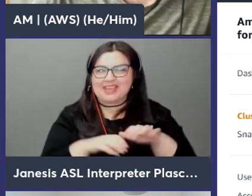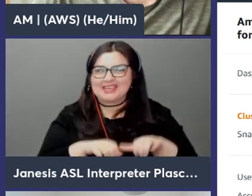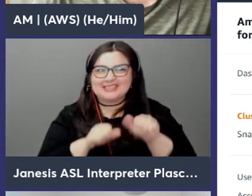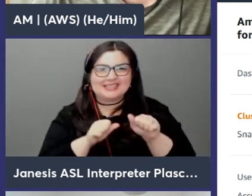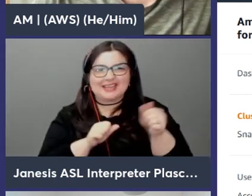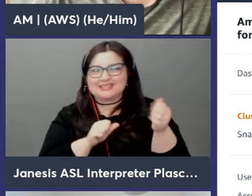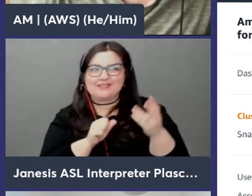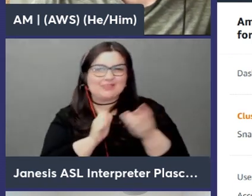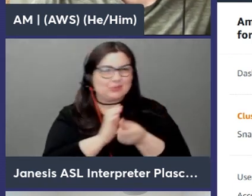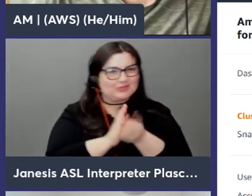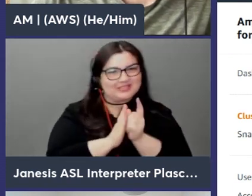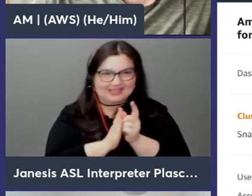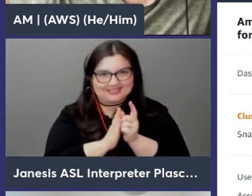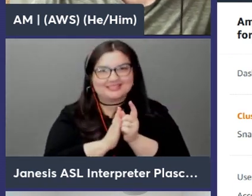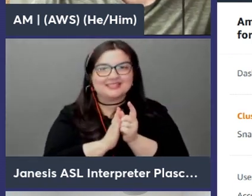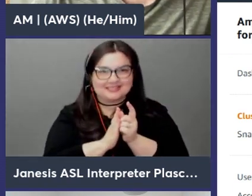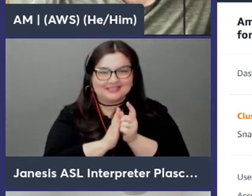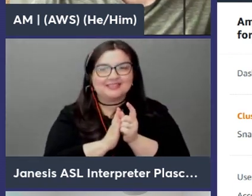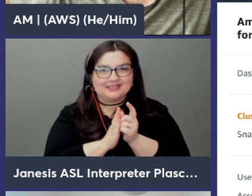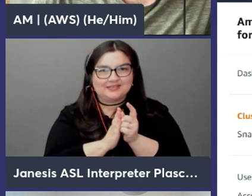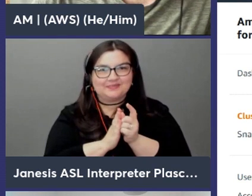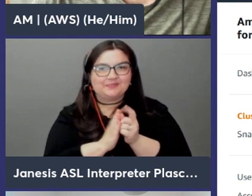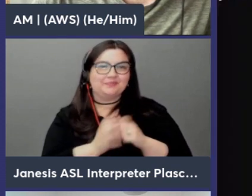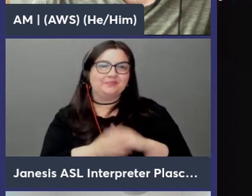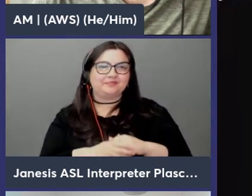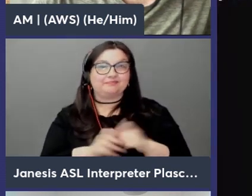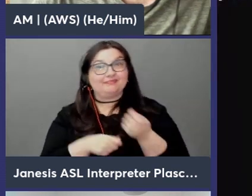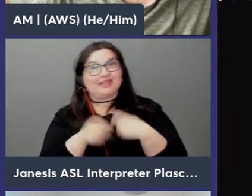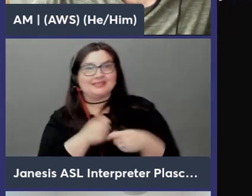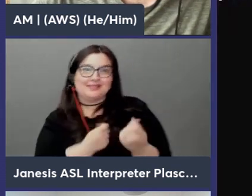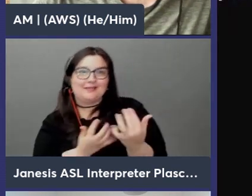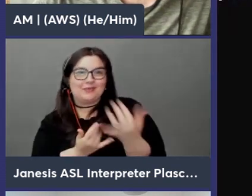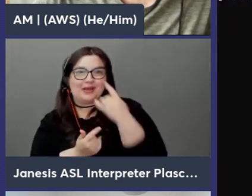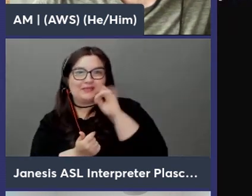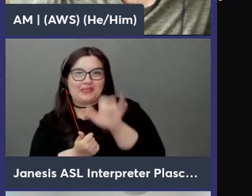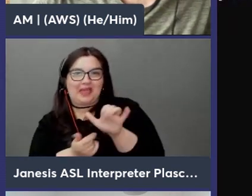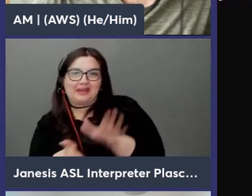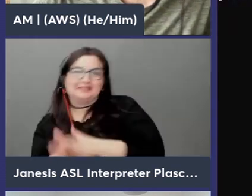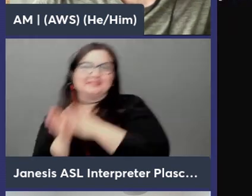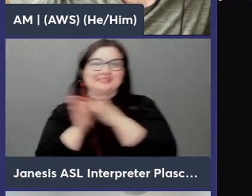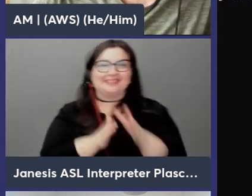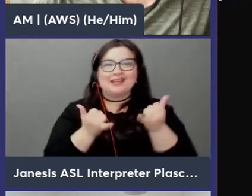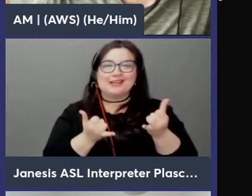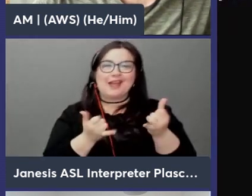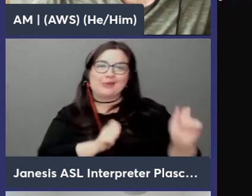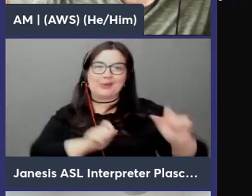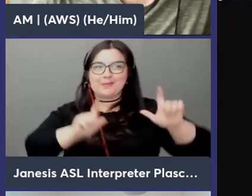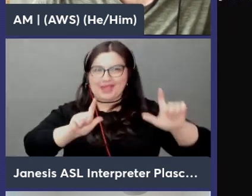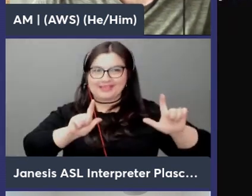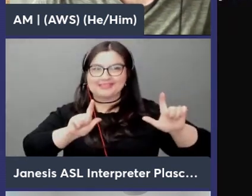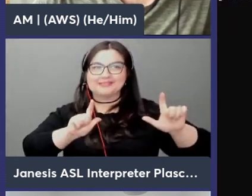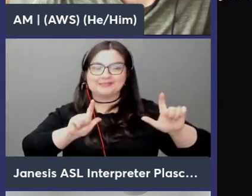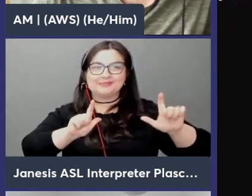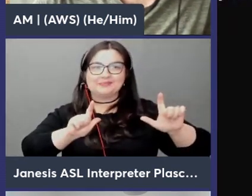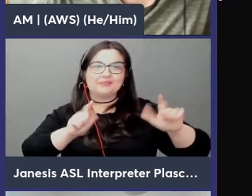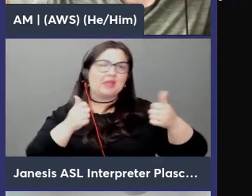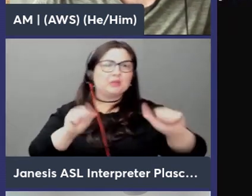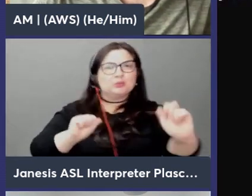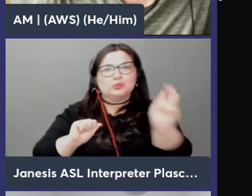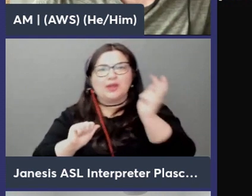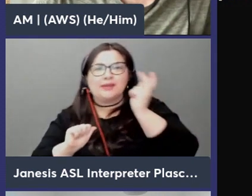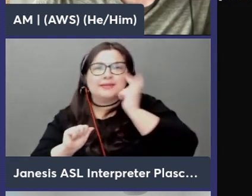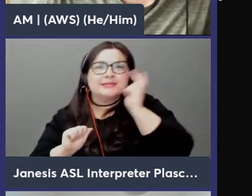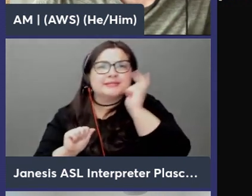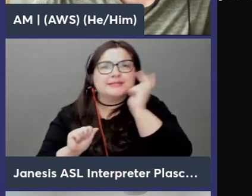seconds to instantiate uh but uh rather than wait for that let's uh go back here and uh let's try and see uh